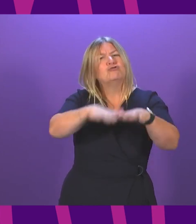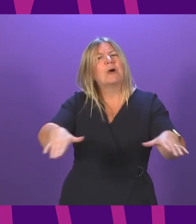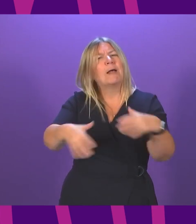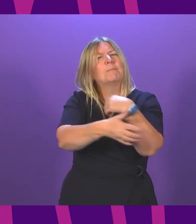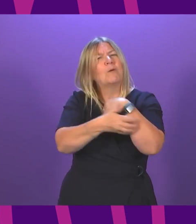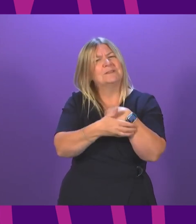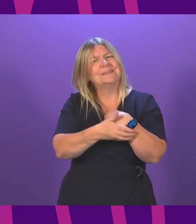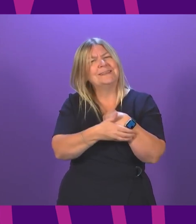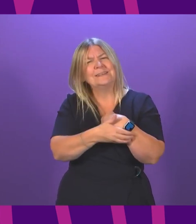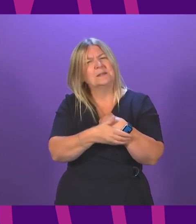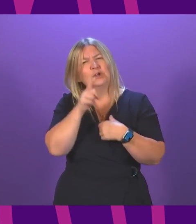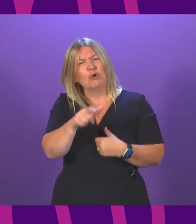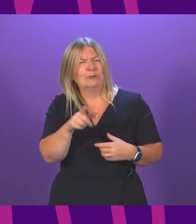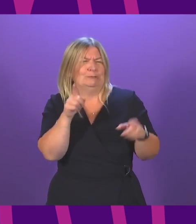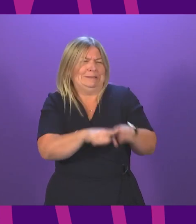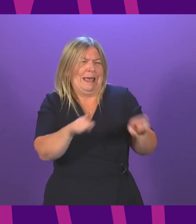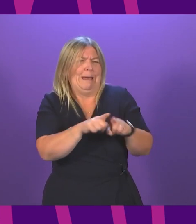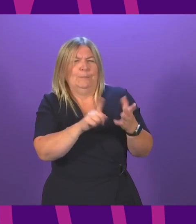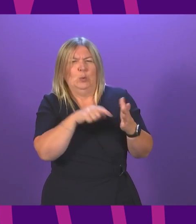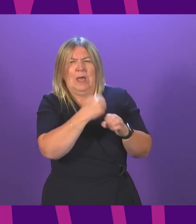elsewhere do the complete opposite.